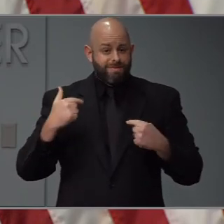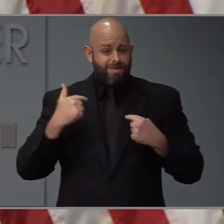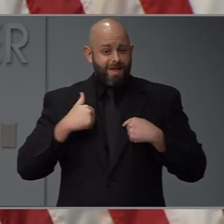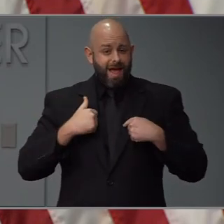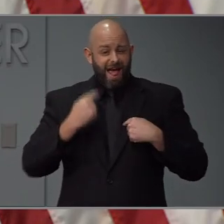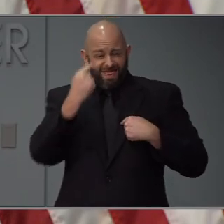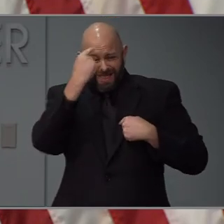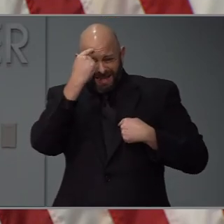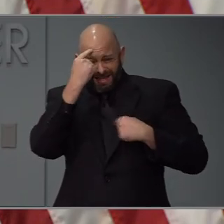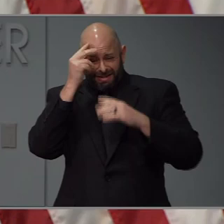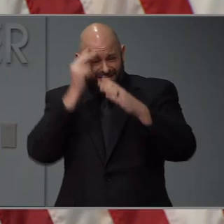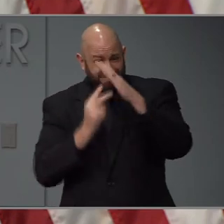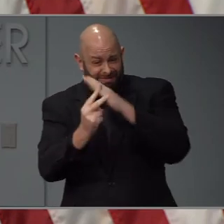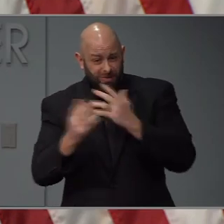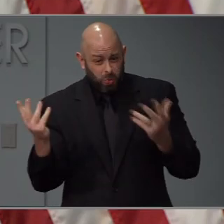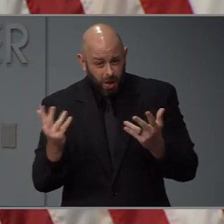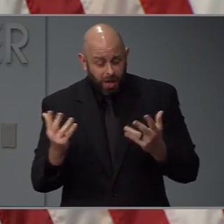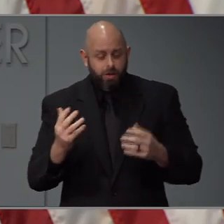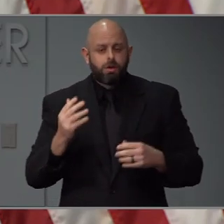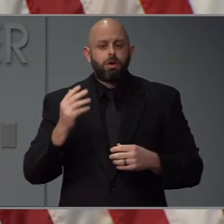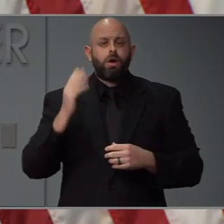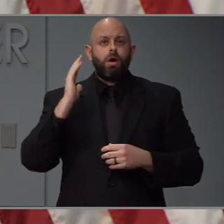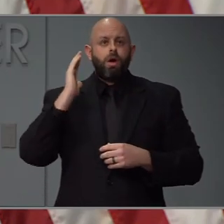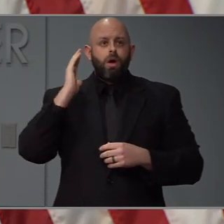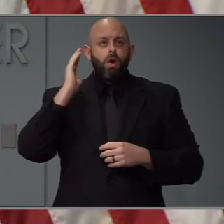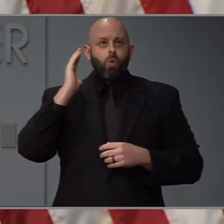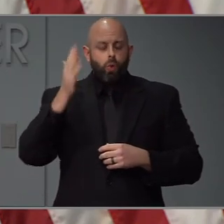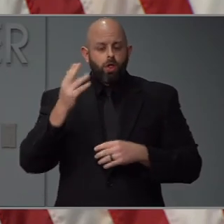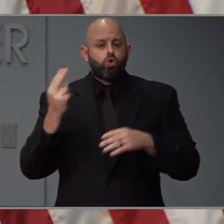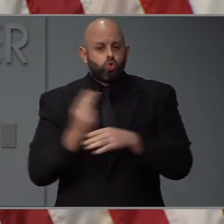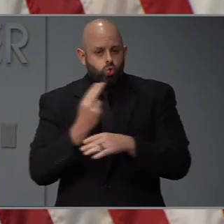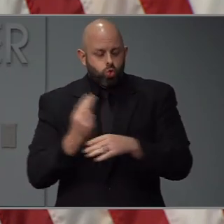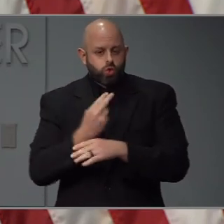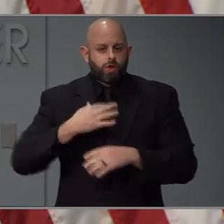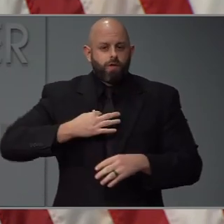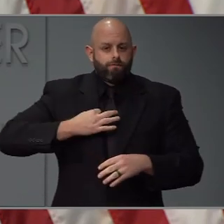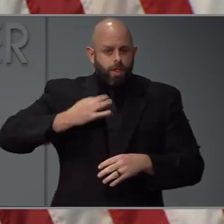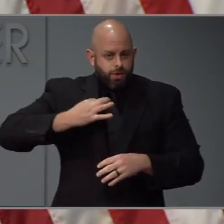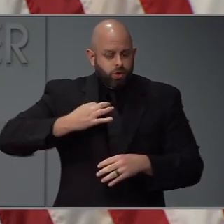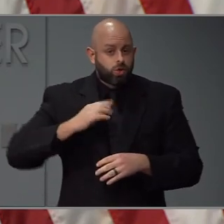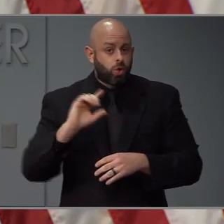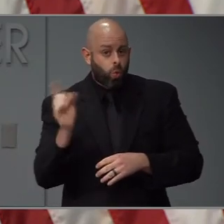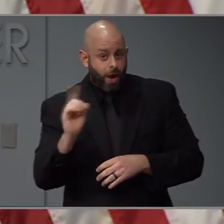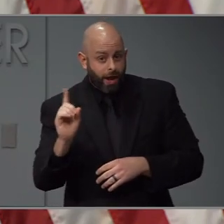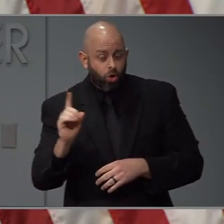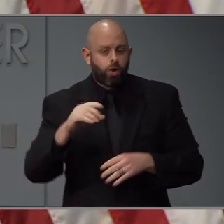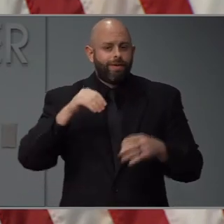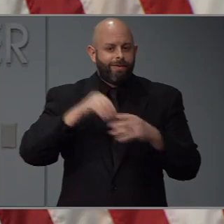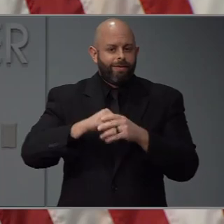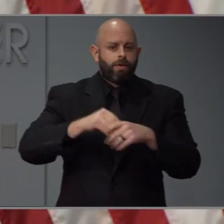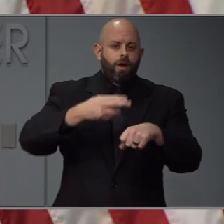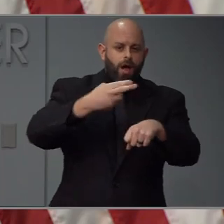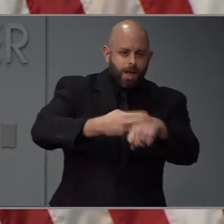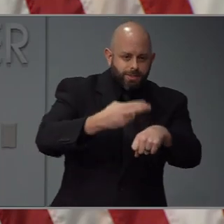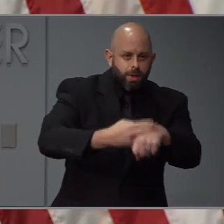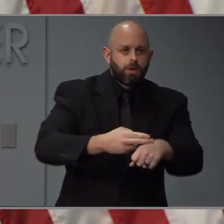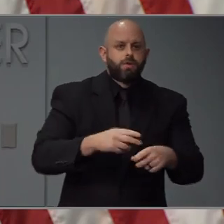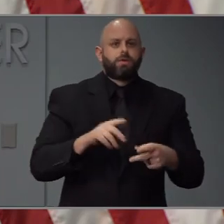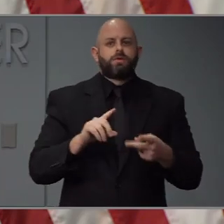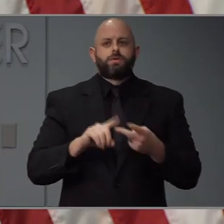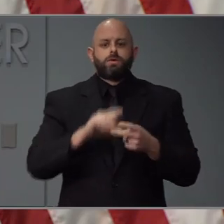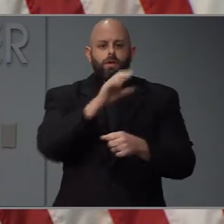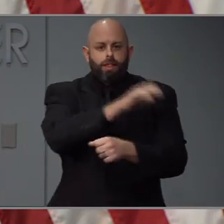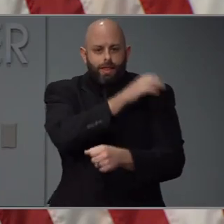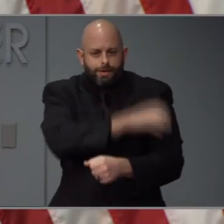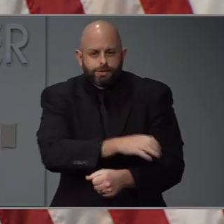that we would integrate these volunteers into already established hospitals and